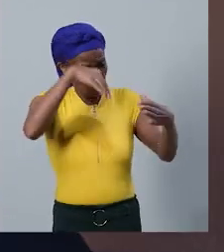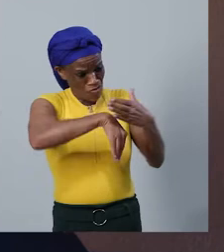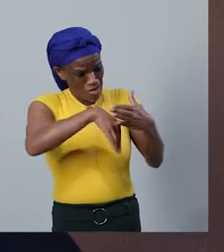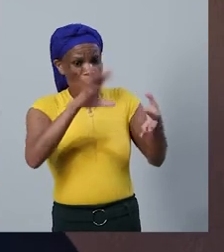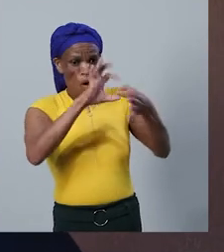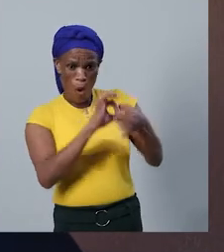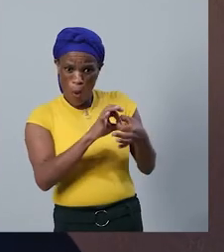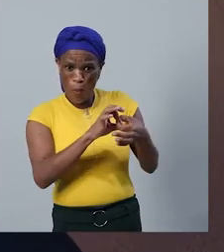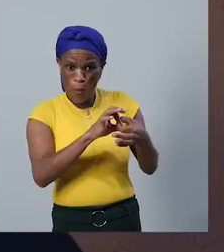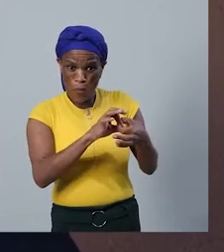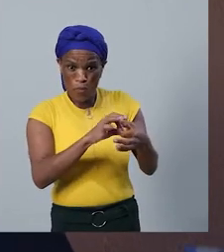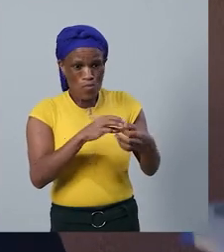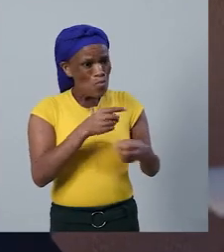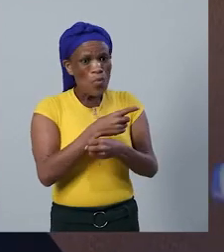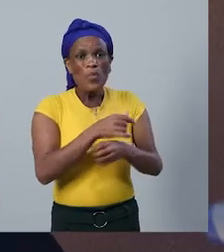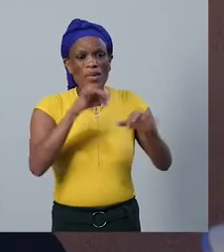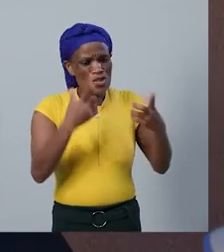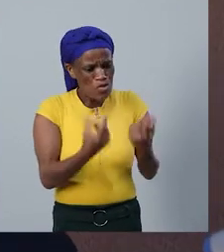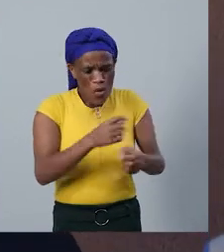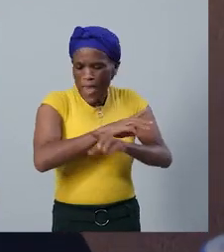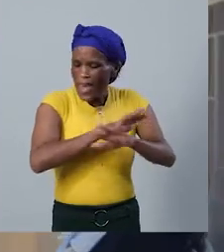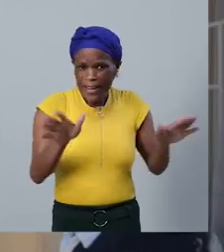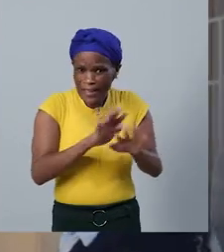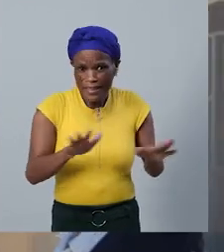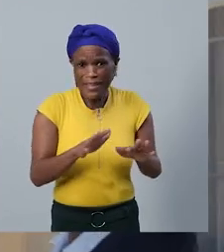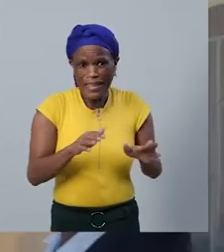I'm not scared. I'm going to drink water.